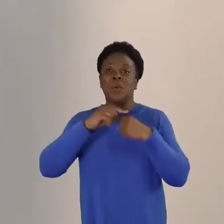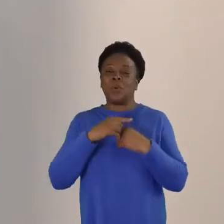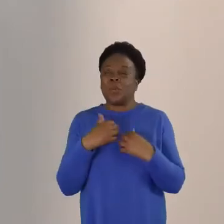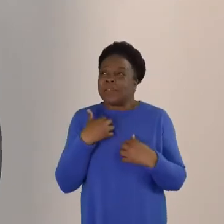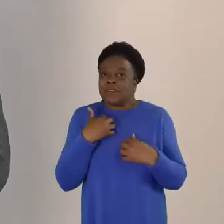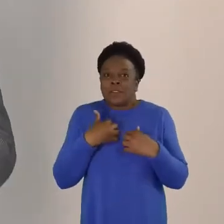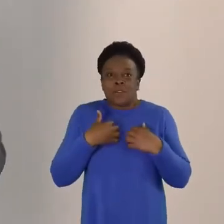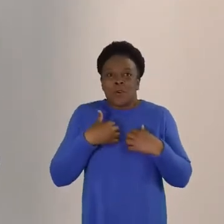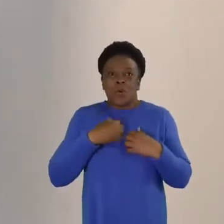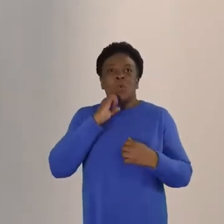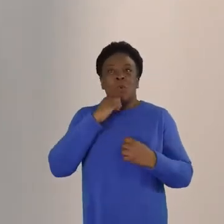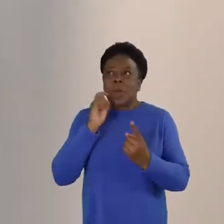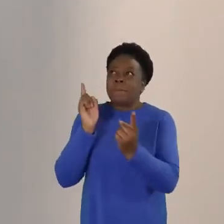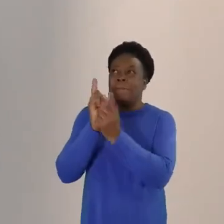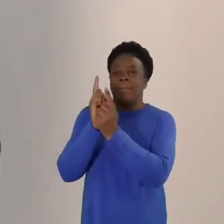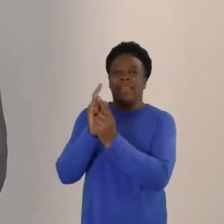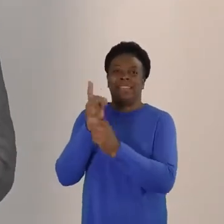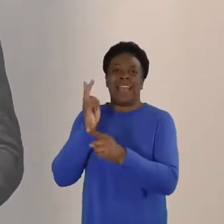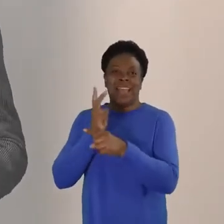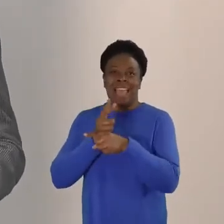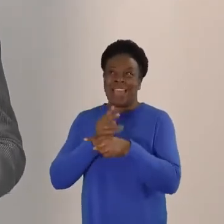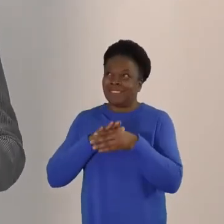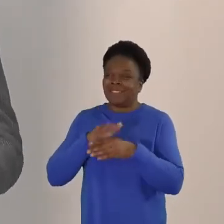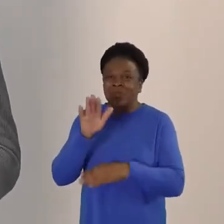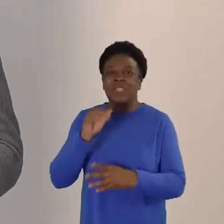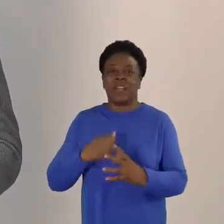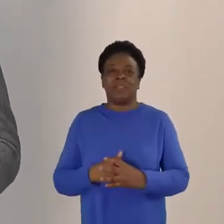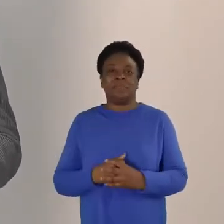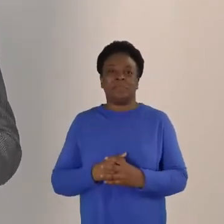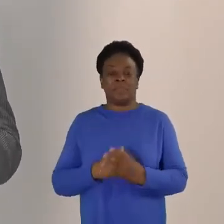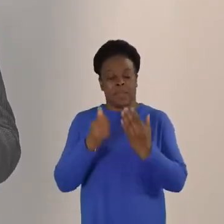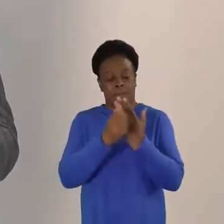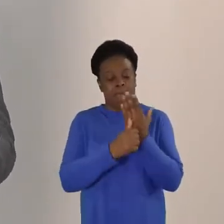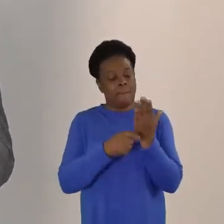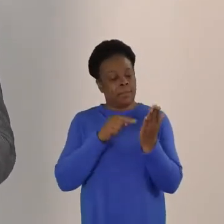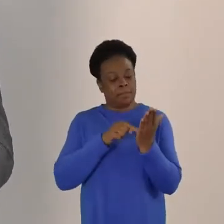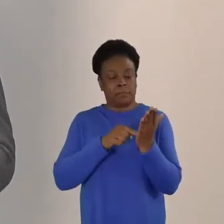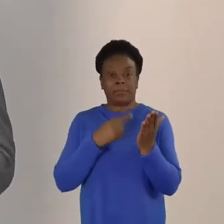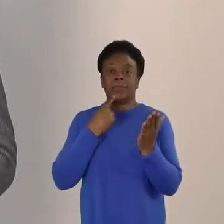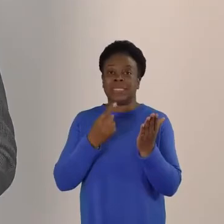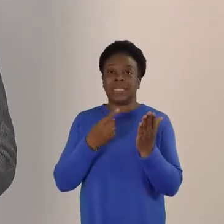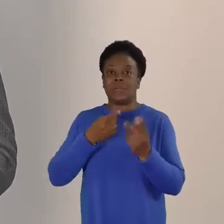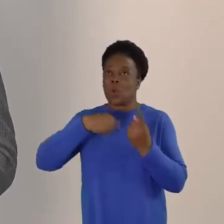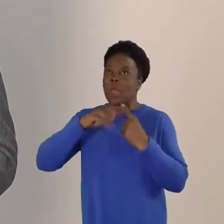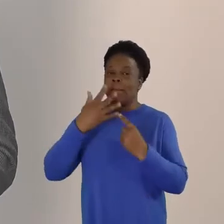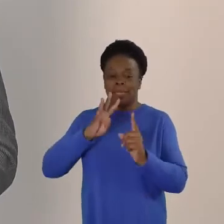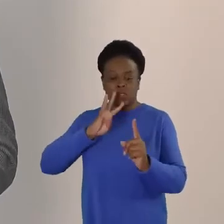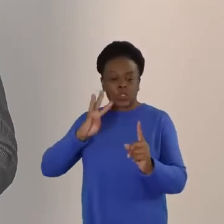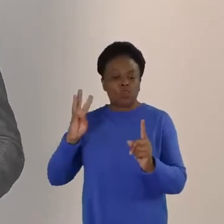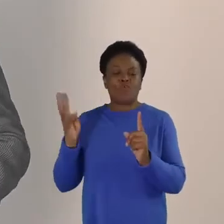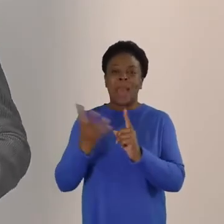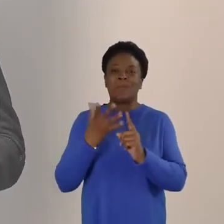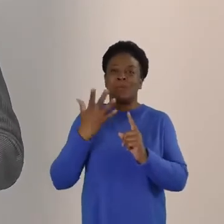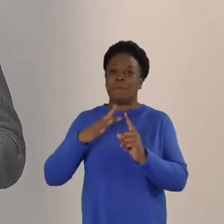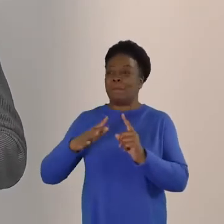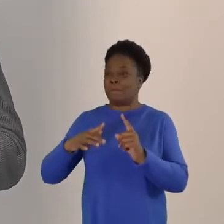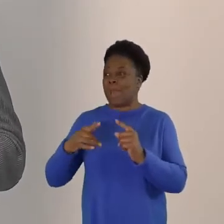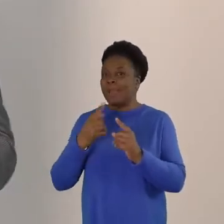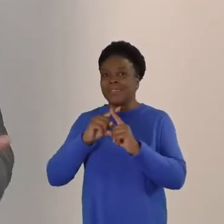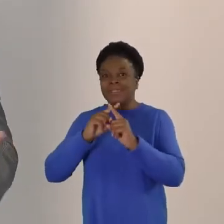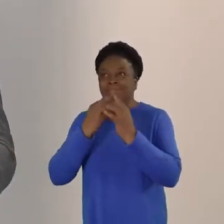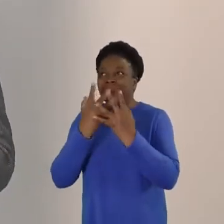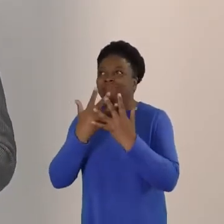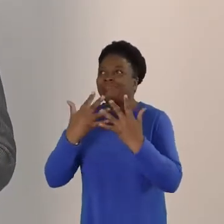them once more. Scripture says, therefore, since we are surrounded by such a great cloud of witnesses, let us throw